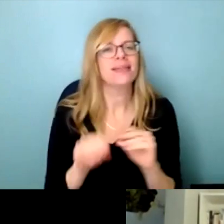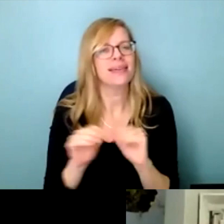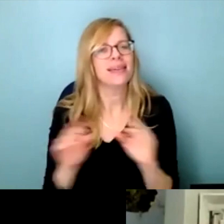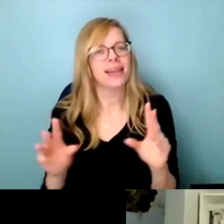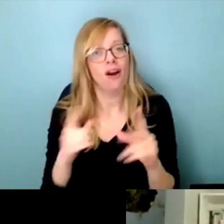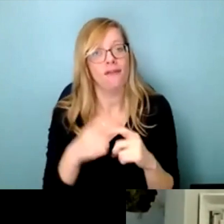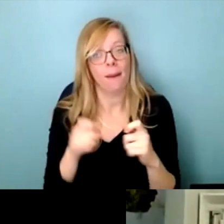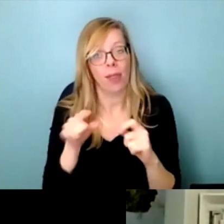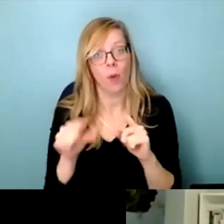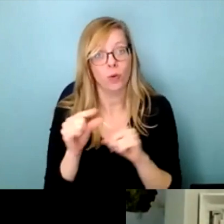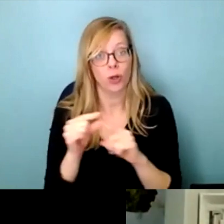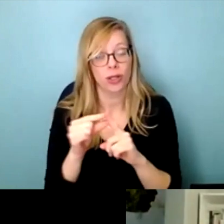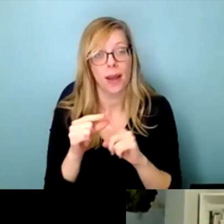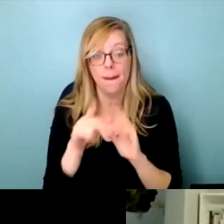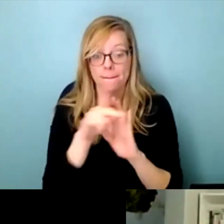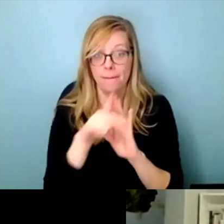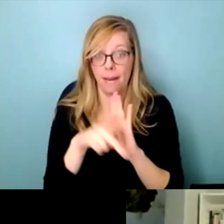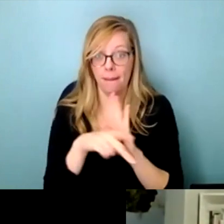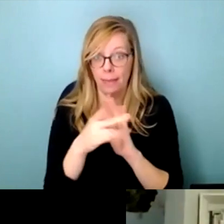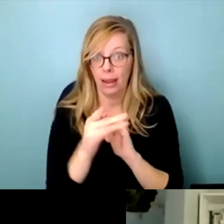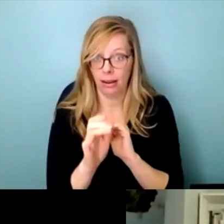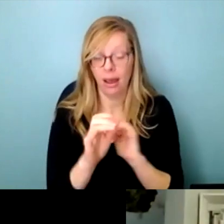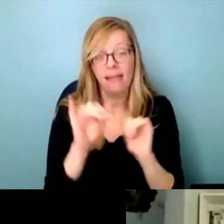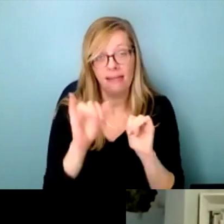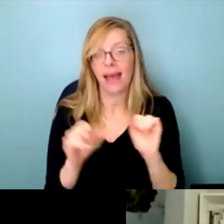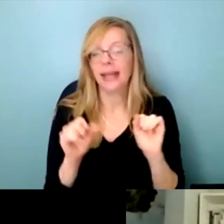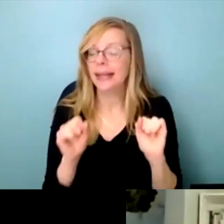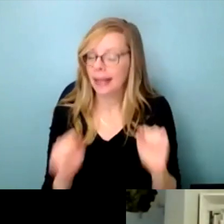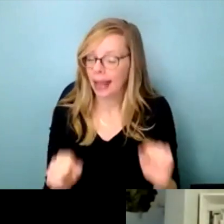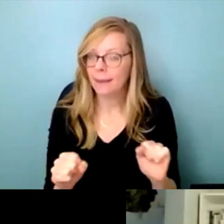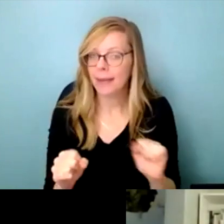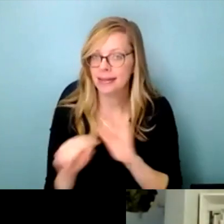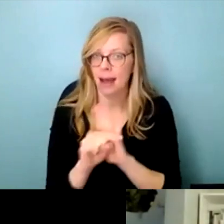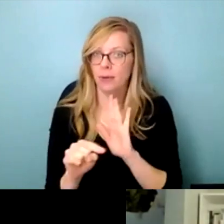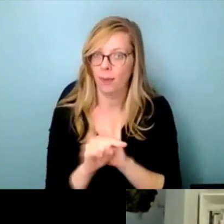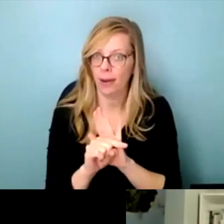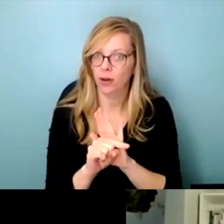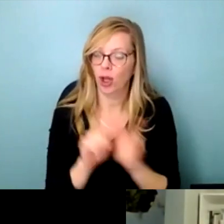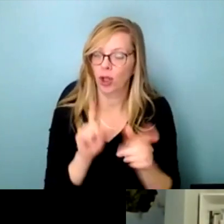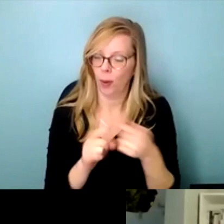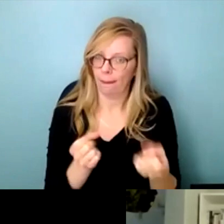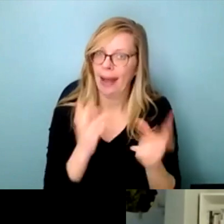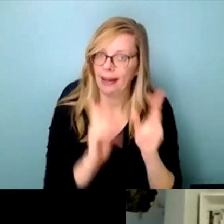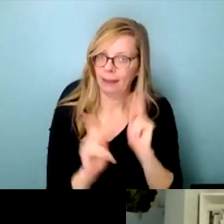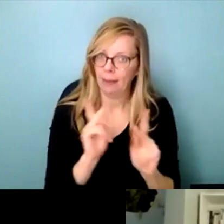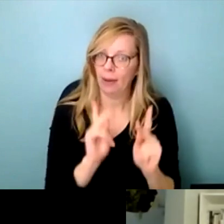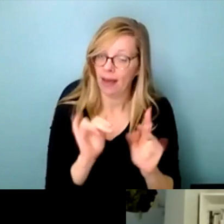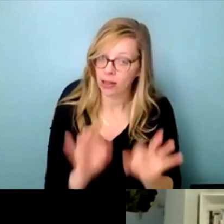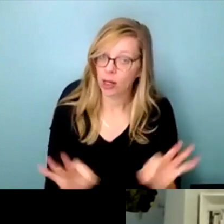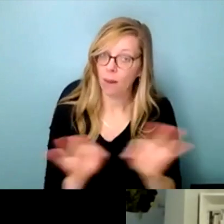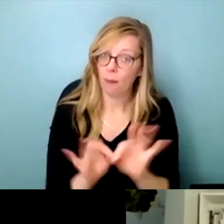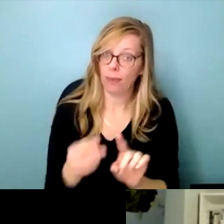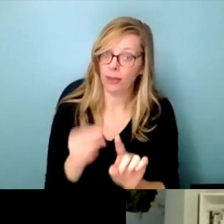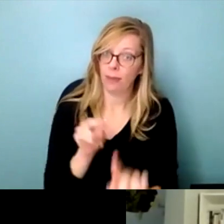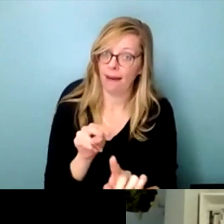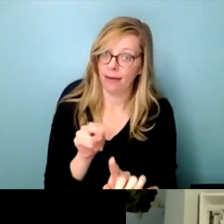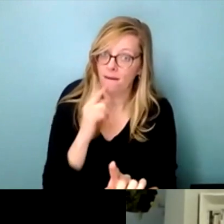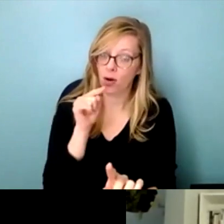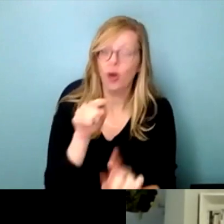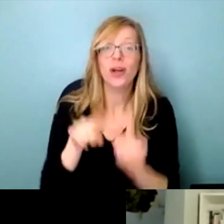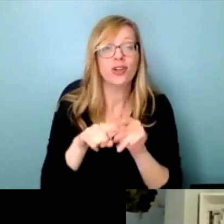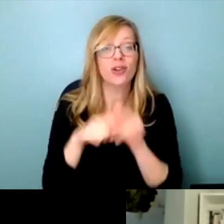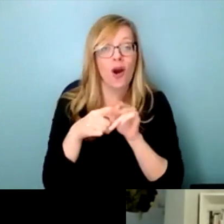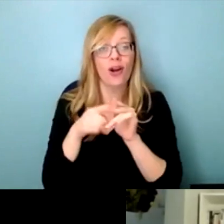detrimental to communities in many cases, uh, and that should be a really important perspective for you. Maybe if you're just sort of stepping into advocacy or